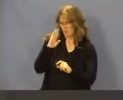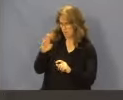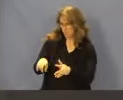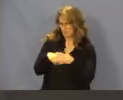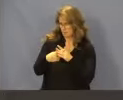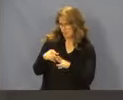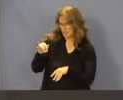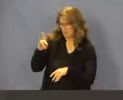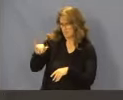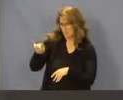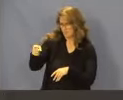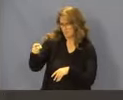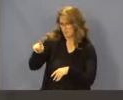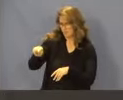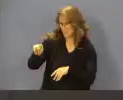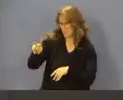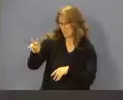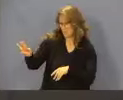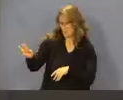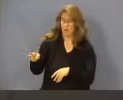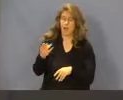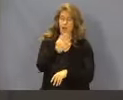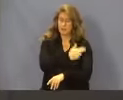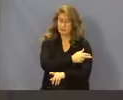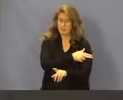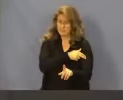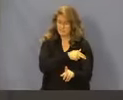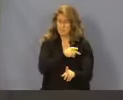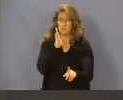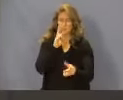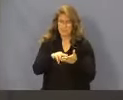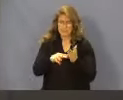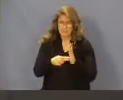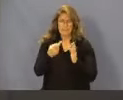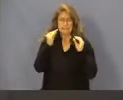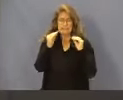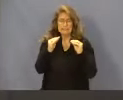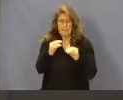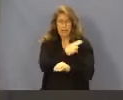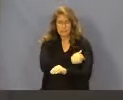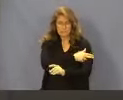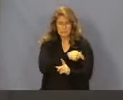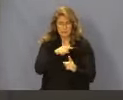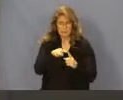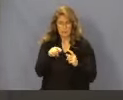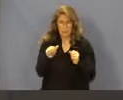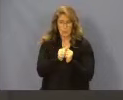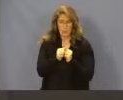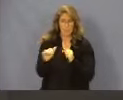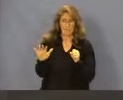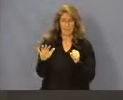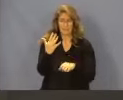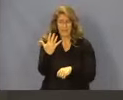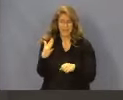July 1st, 2024. Eligible hospitals are currently defined as teaching hospitals with at least five full-time